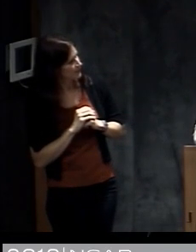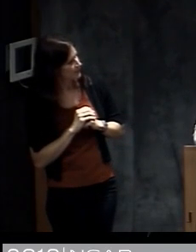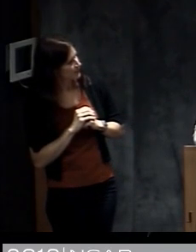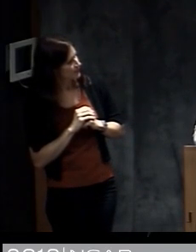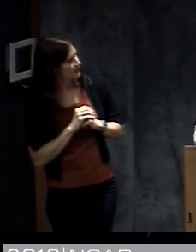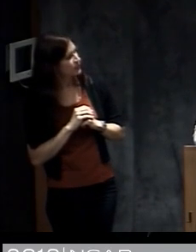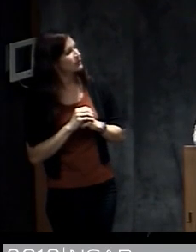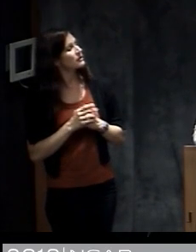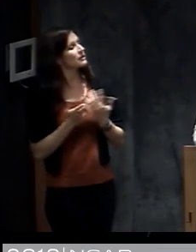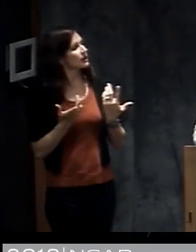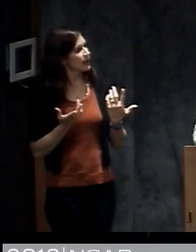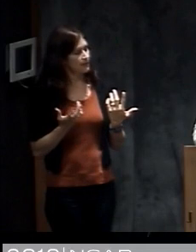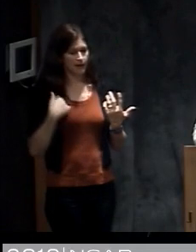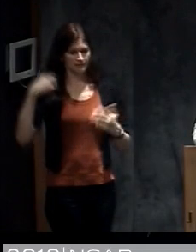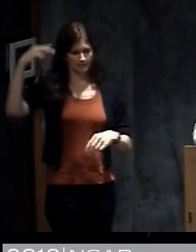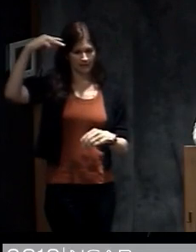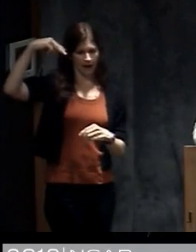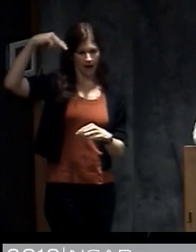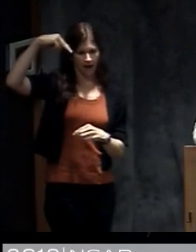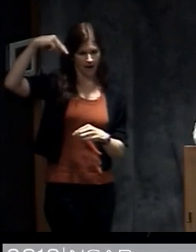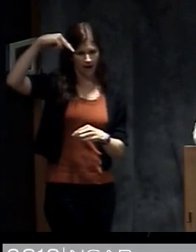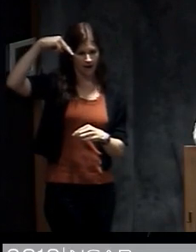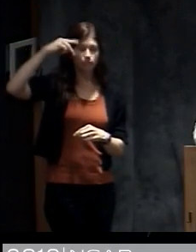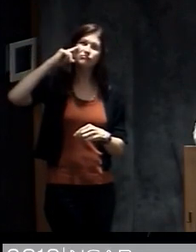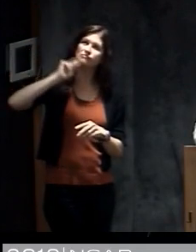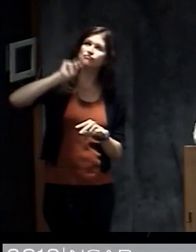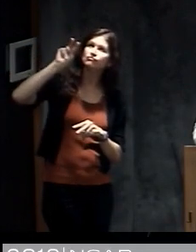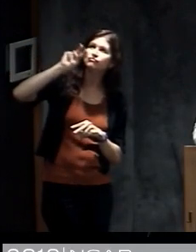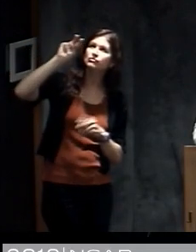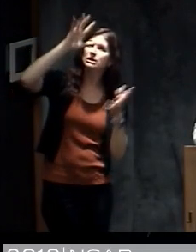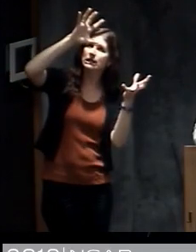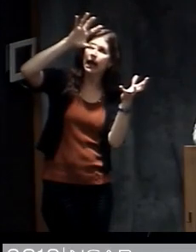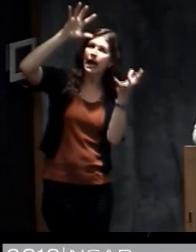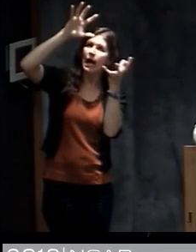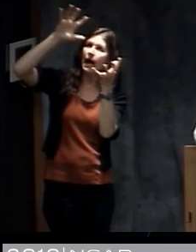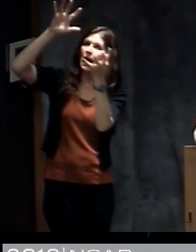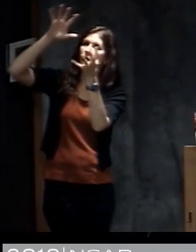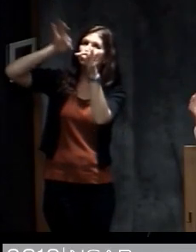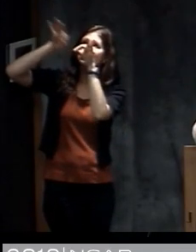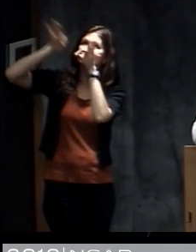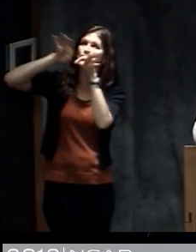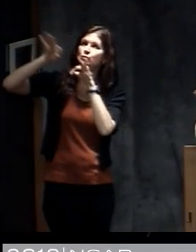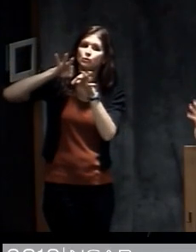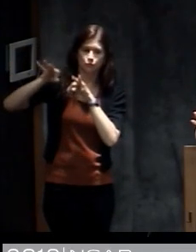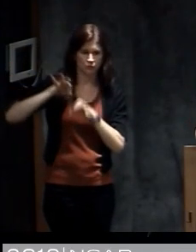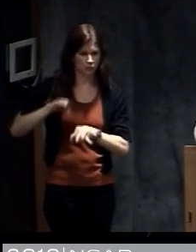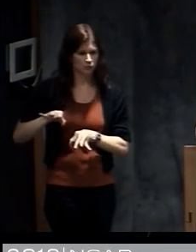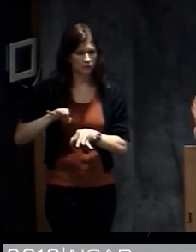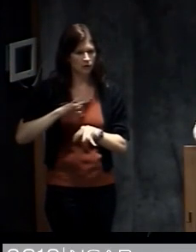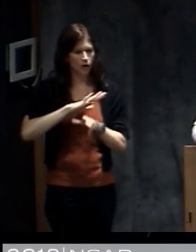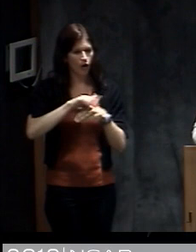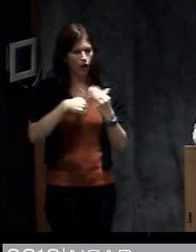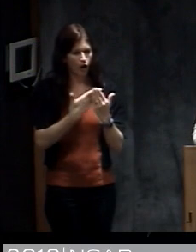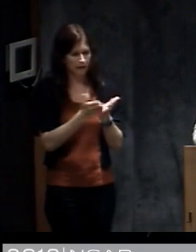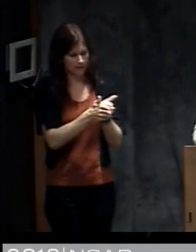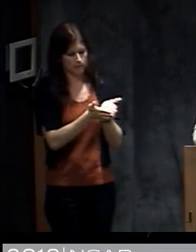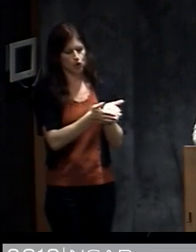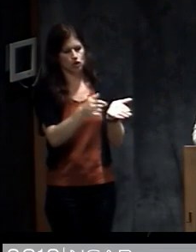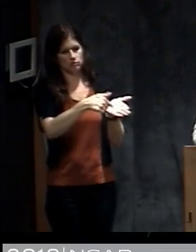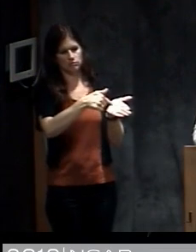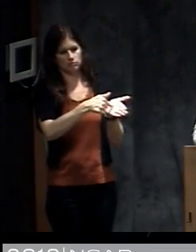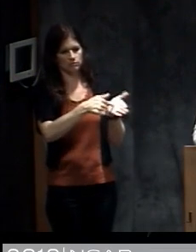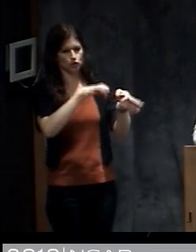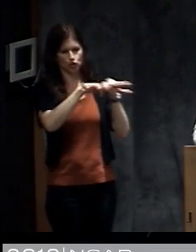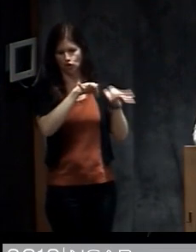they had observations of the sky. They would look and look at the clouds. And in this article there's also descriptions of the clouds in all of the areas in the Caribbean that